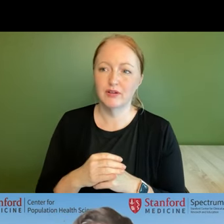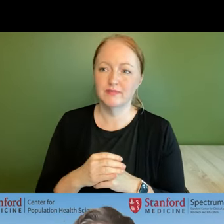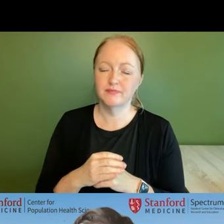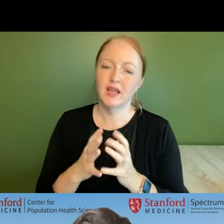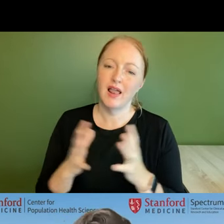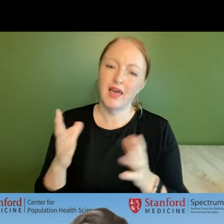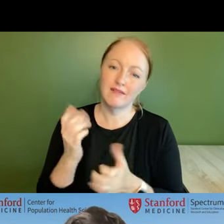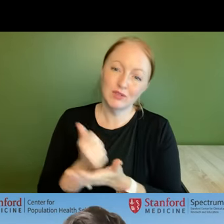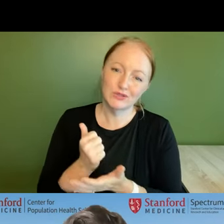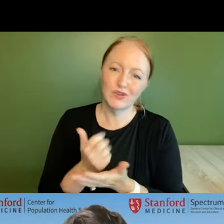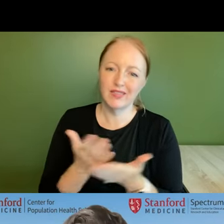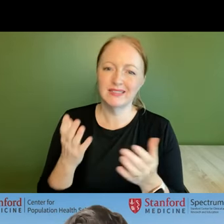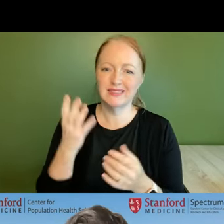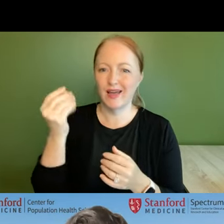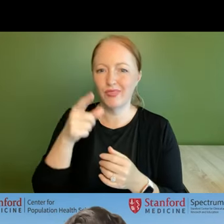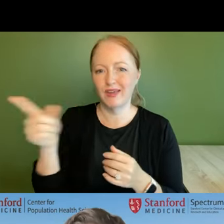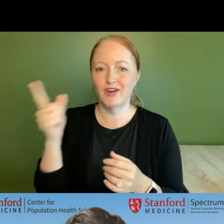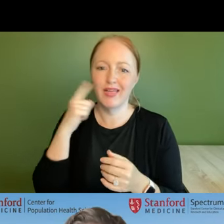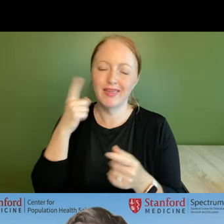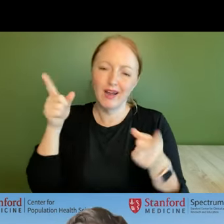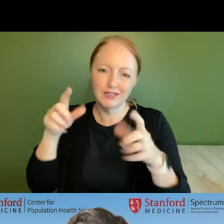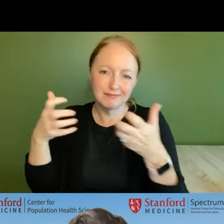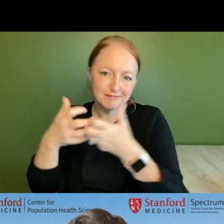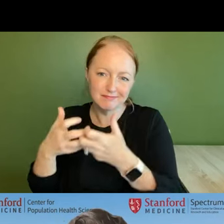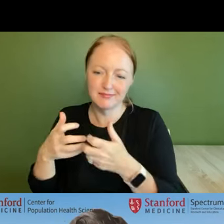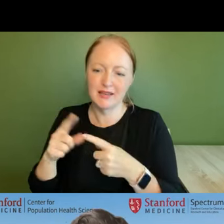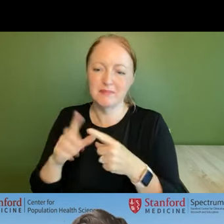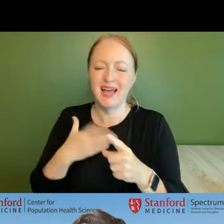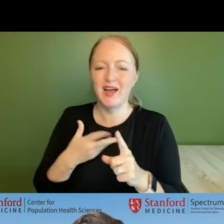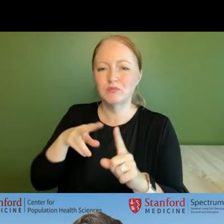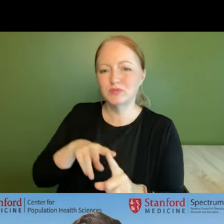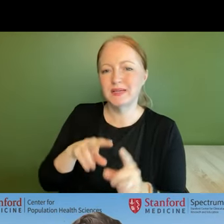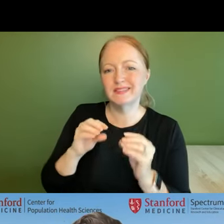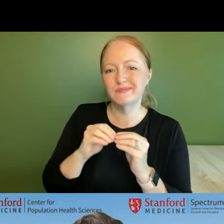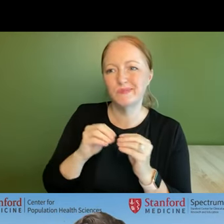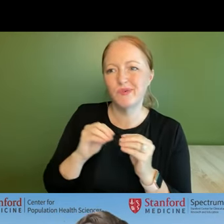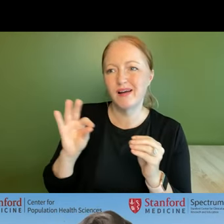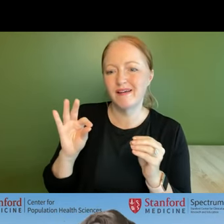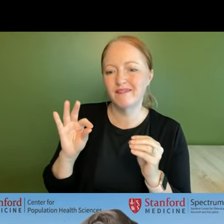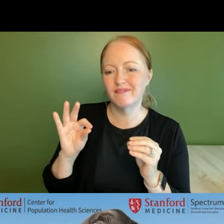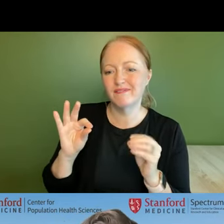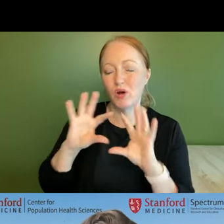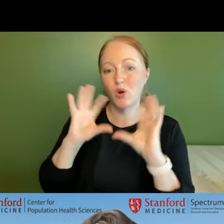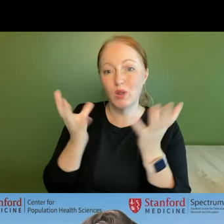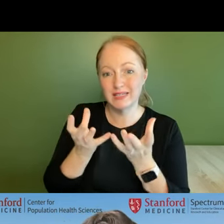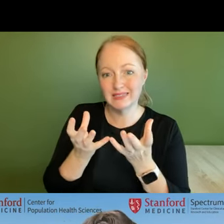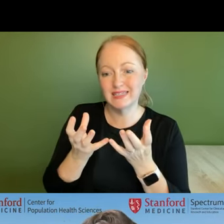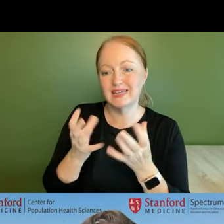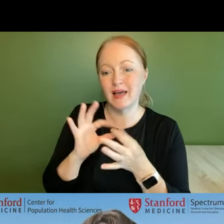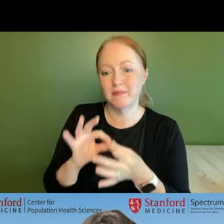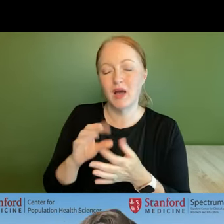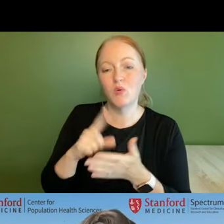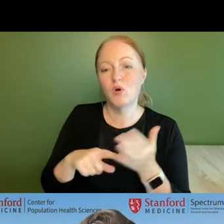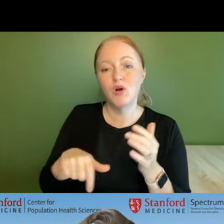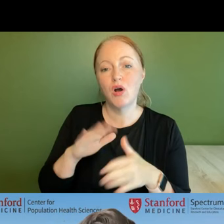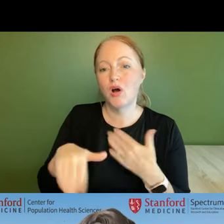a lot of useful things out there i think ours is complementary but our angle was really kind of um thinking holistically about what are